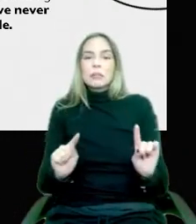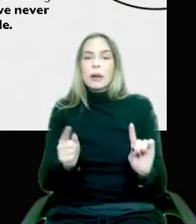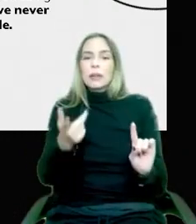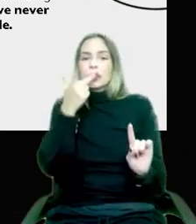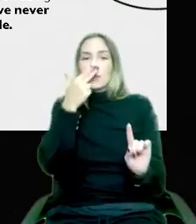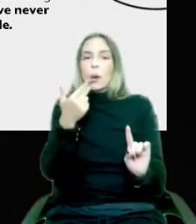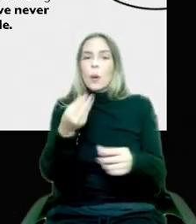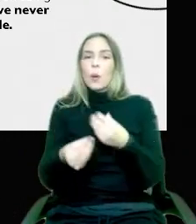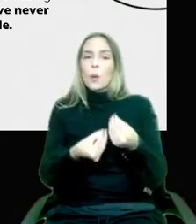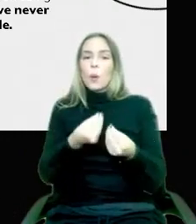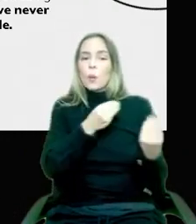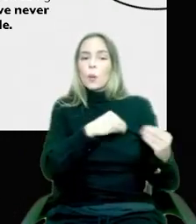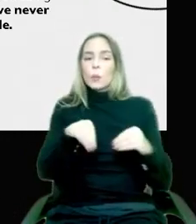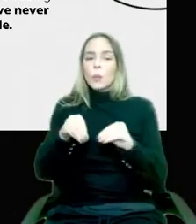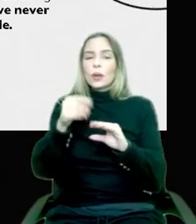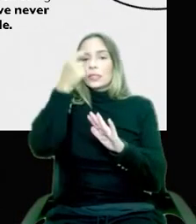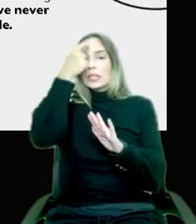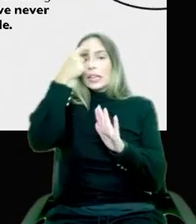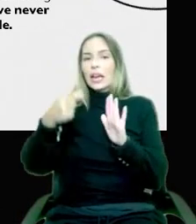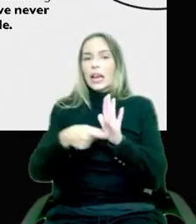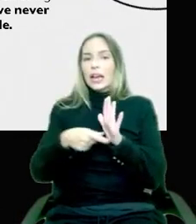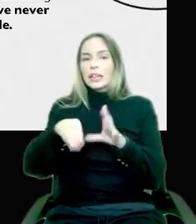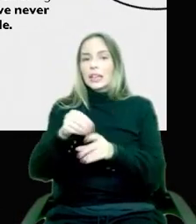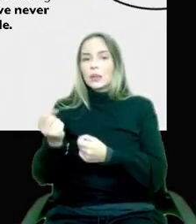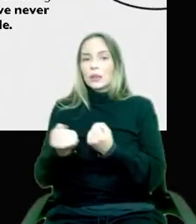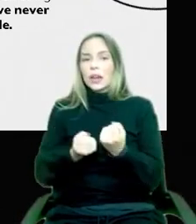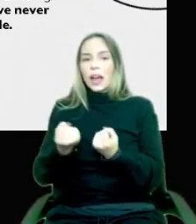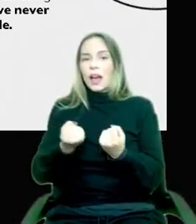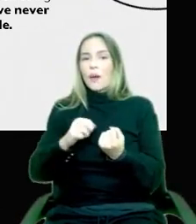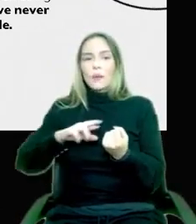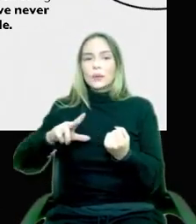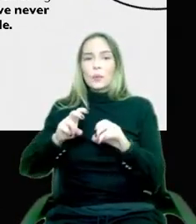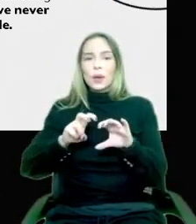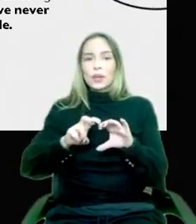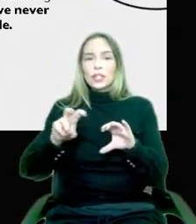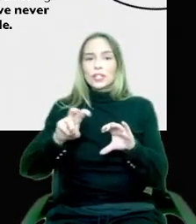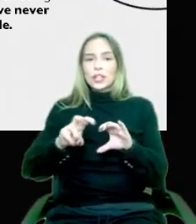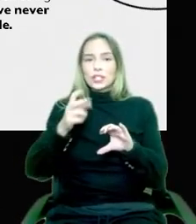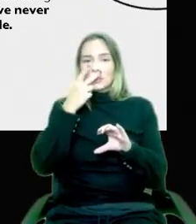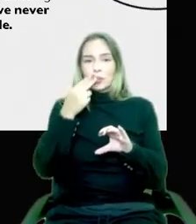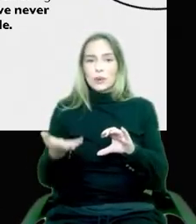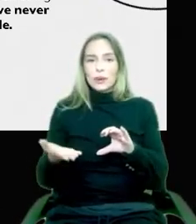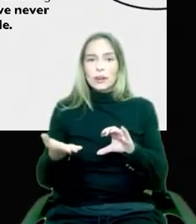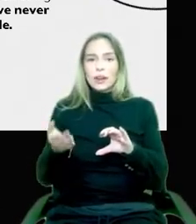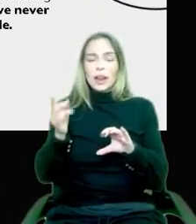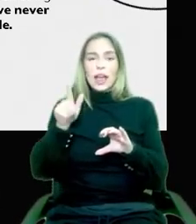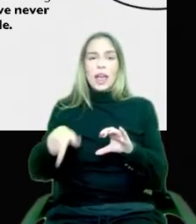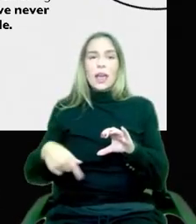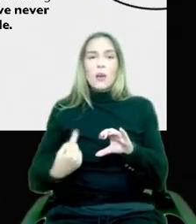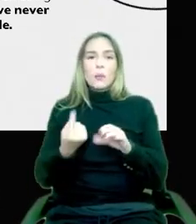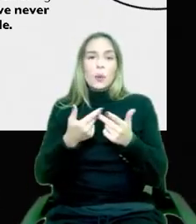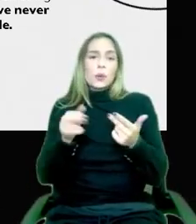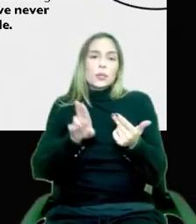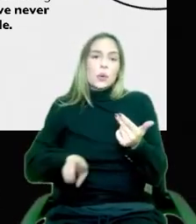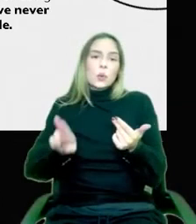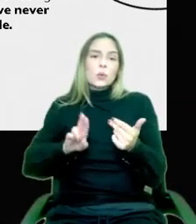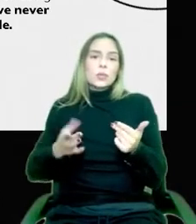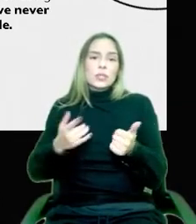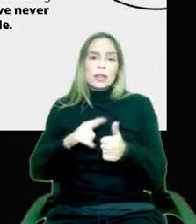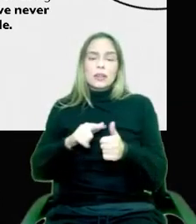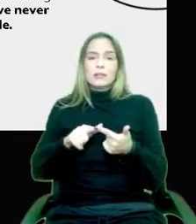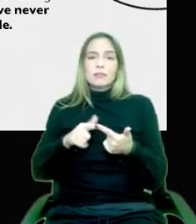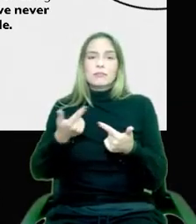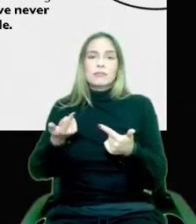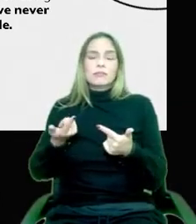AI in the car is going to do, it's not going to be ChatGBT. It's going to be something that's useful, something that is not